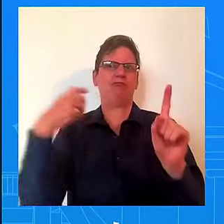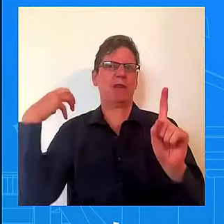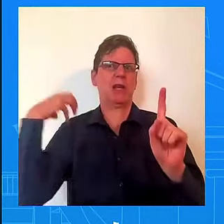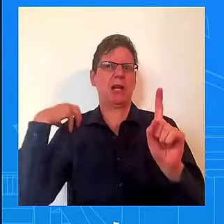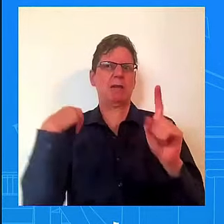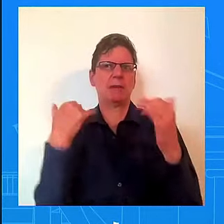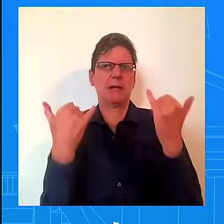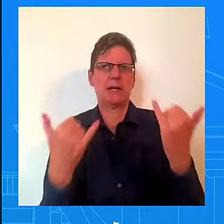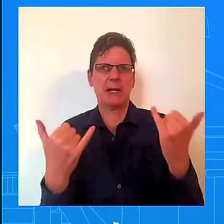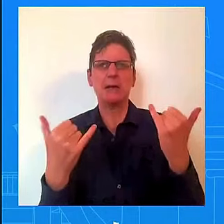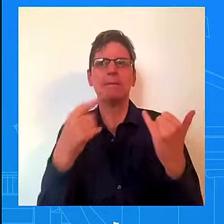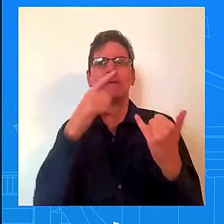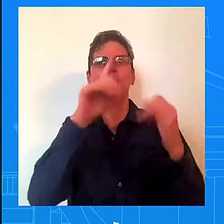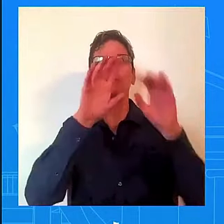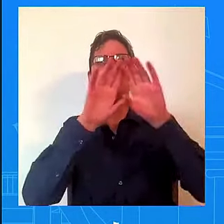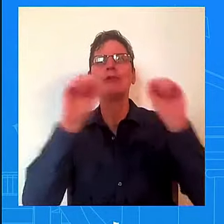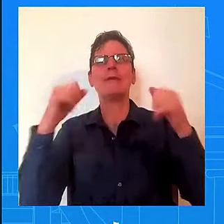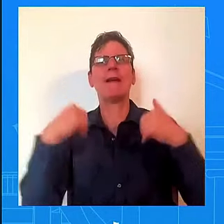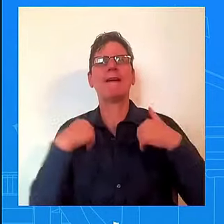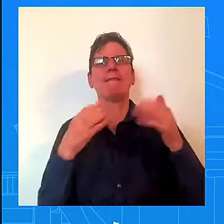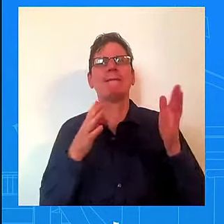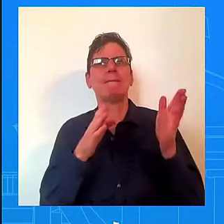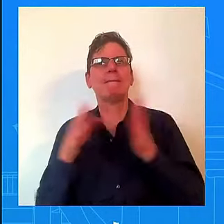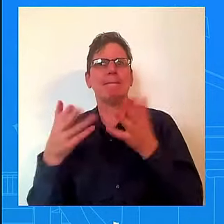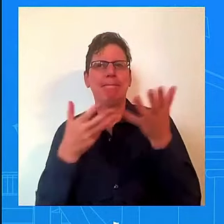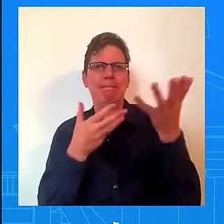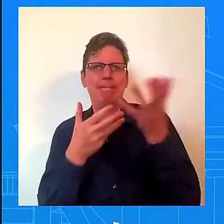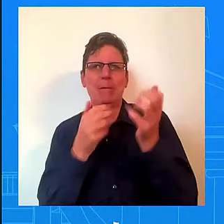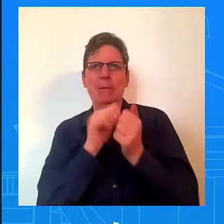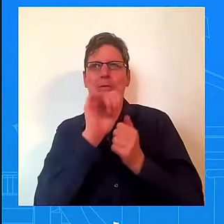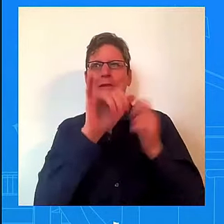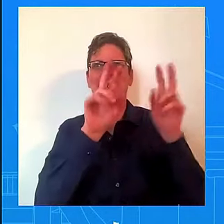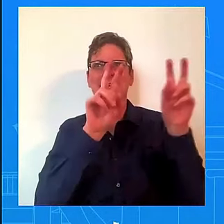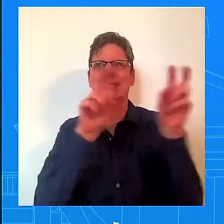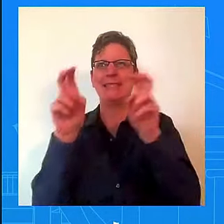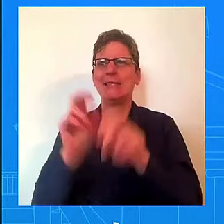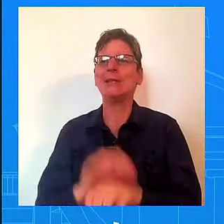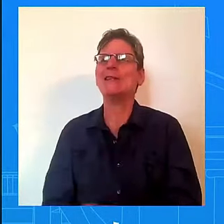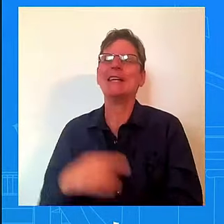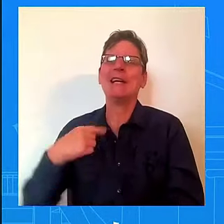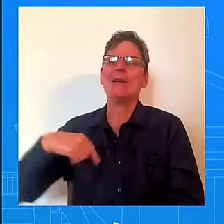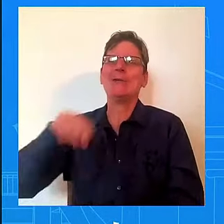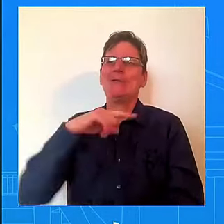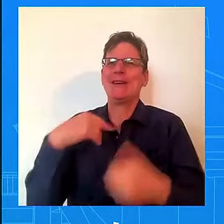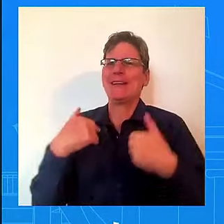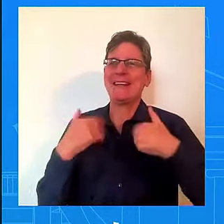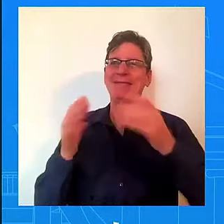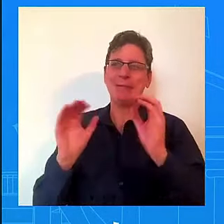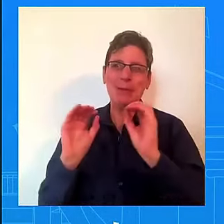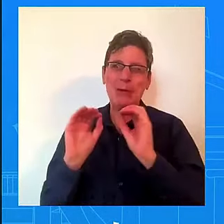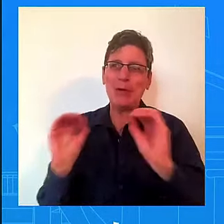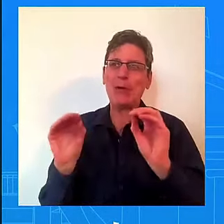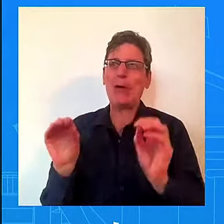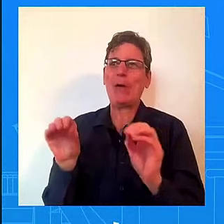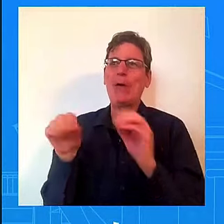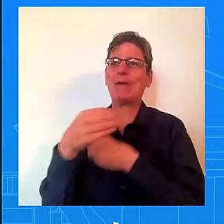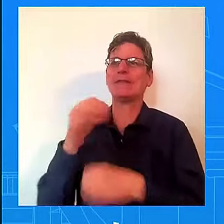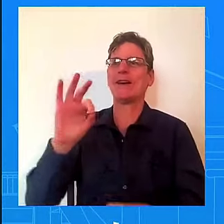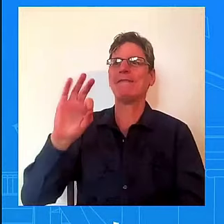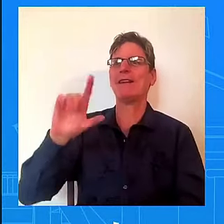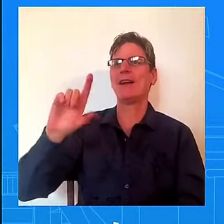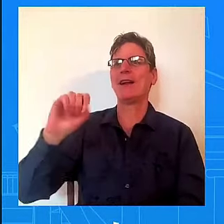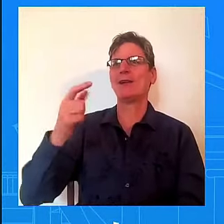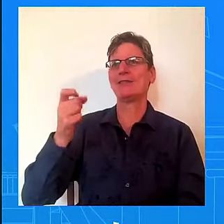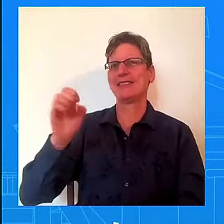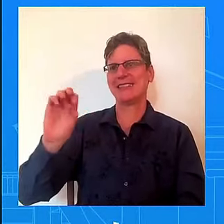As you know, we have an Office of Ledge Affairs. That Office of Ledge Affairs is in constant contact with members in Congress about an array of issues, important